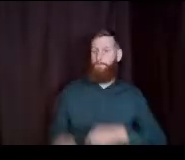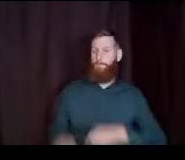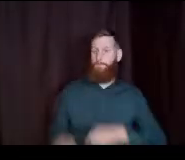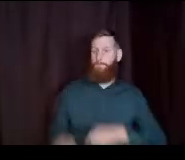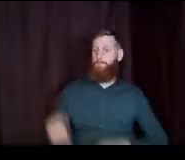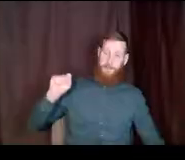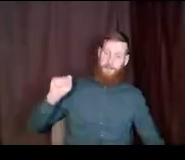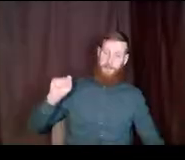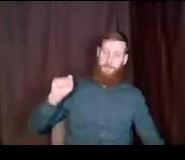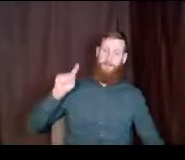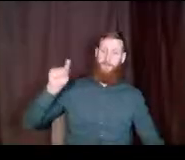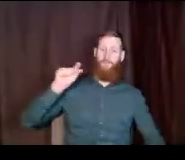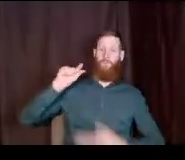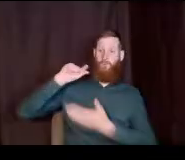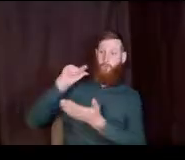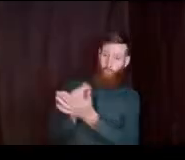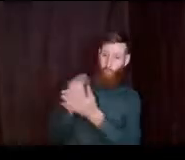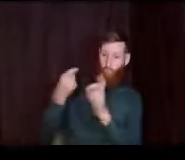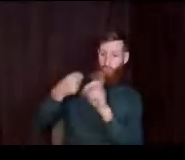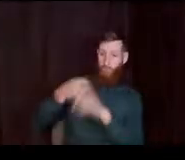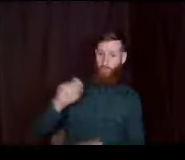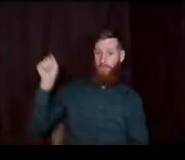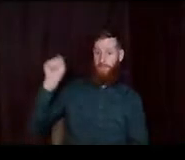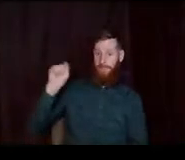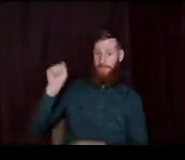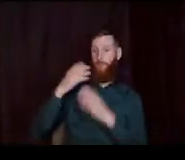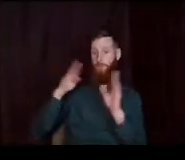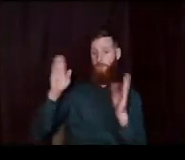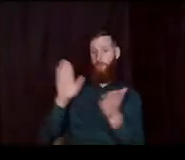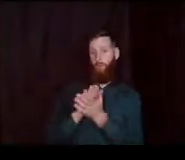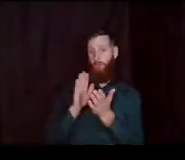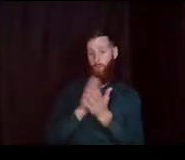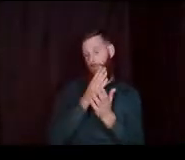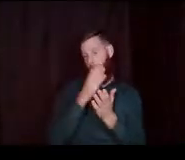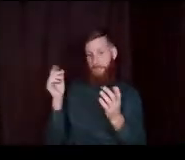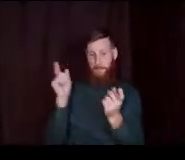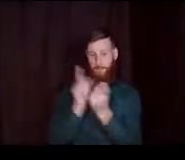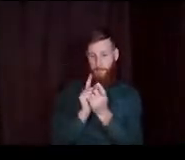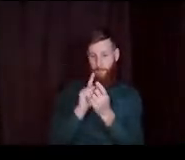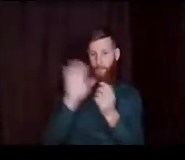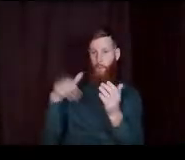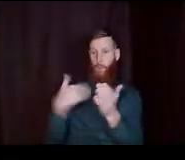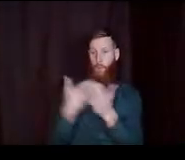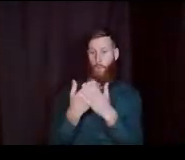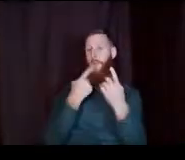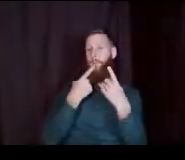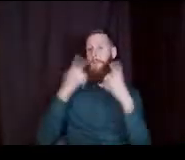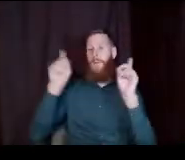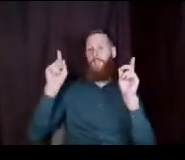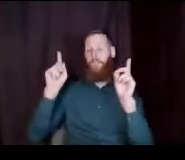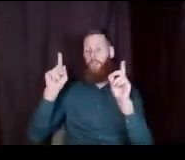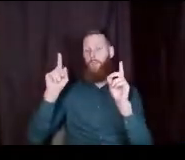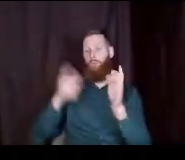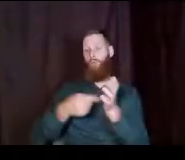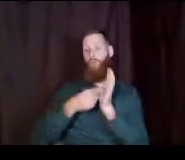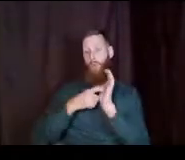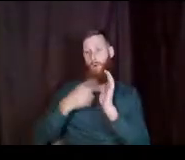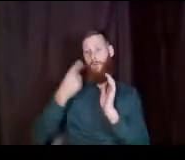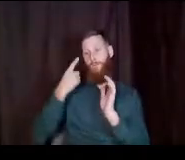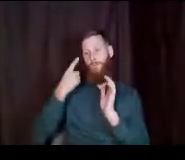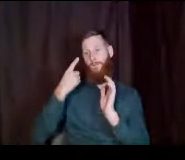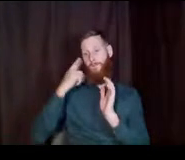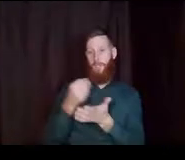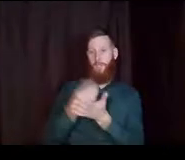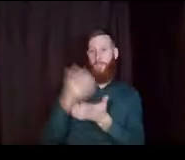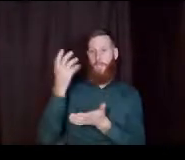As long as you graduated from Seattle public schools. and met all the milestones required. for the scholarship. But